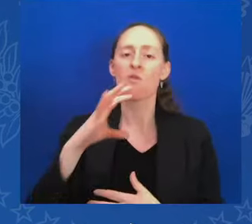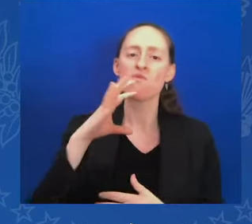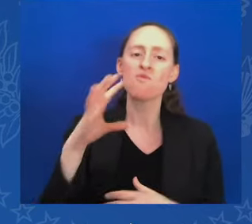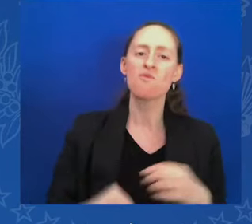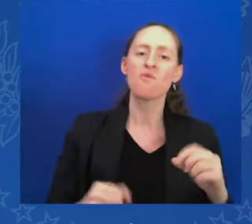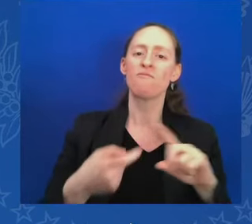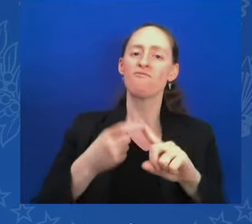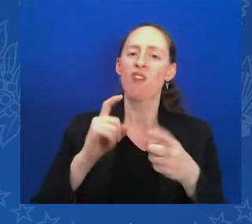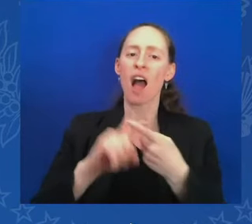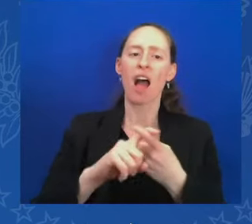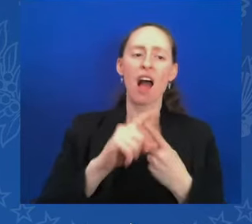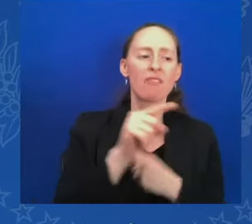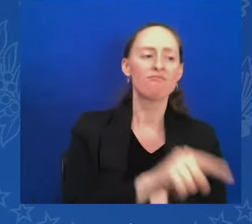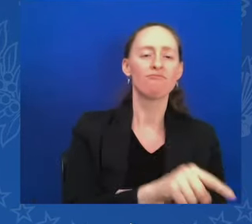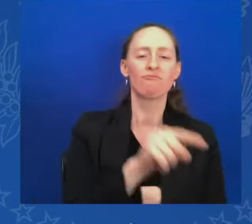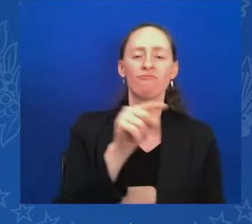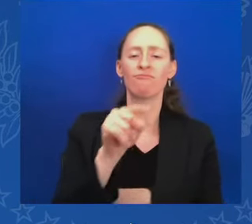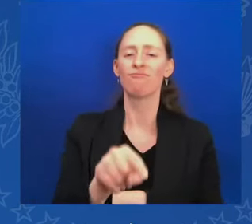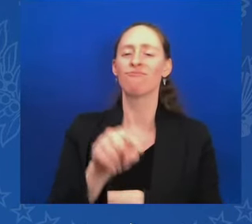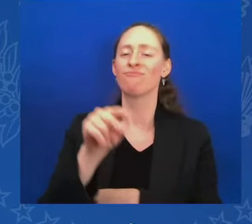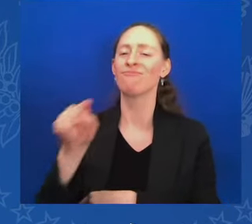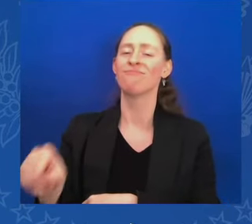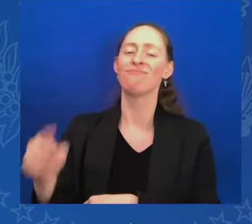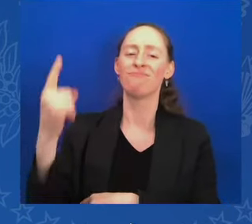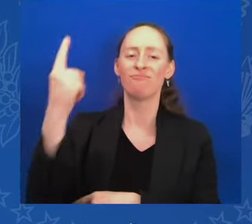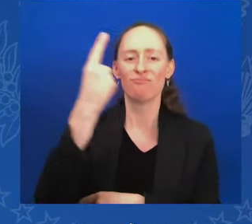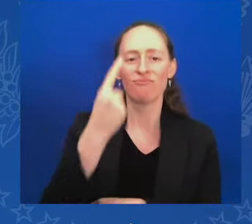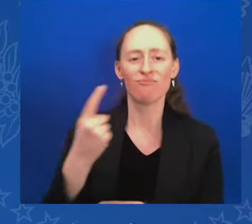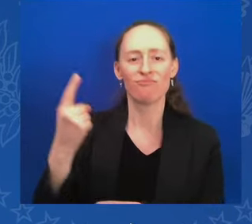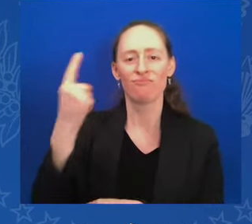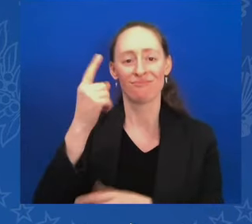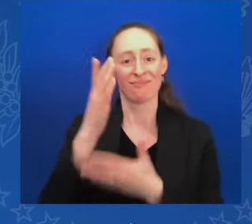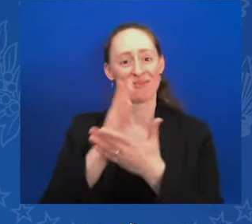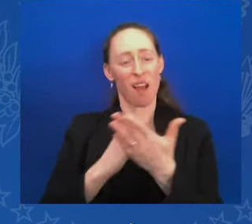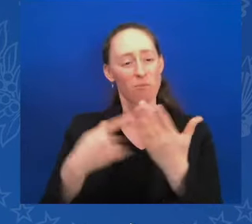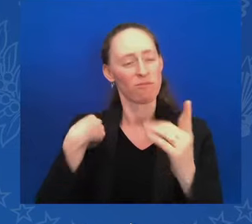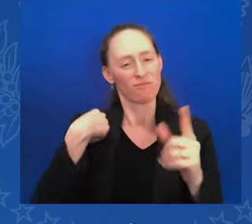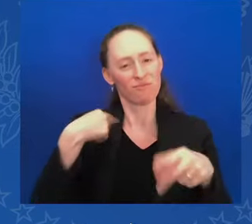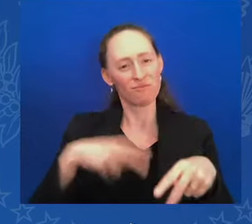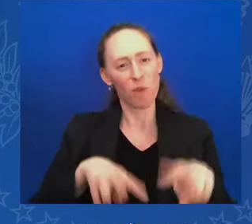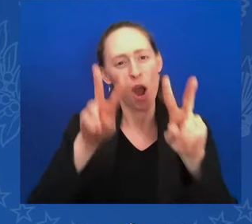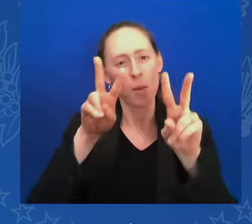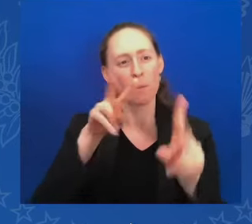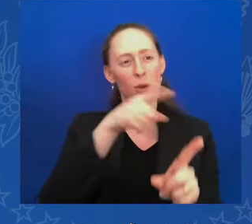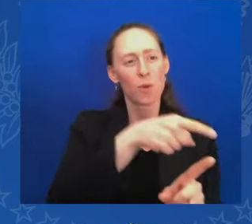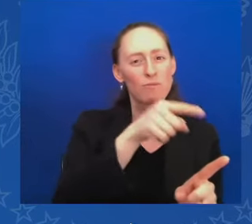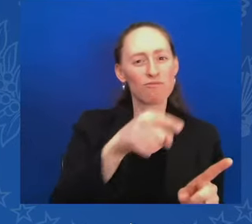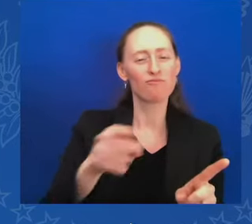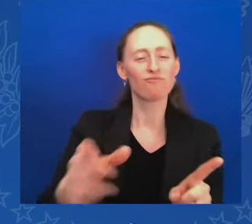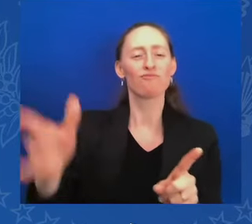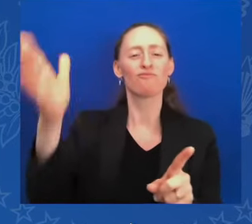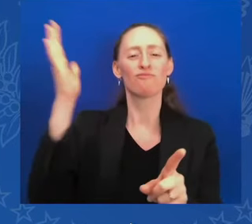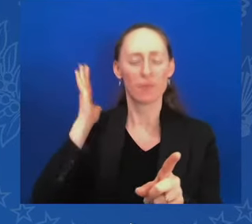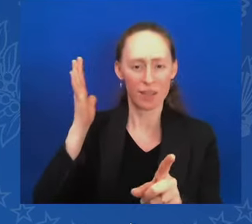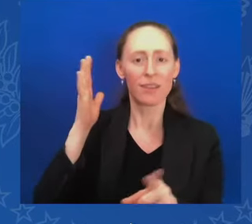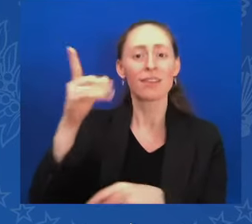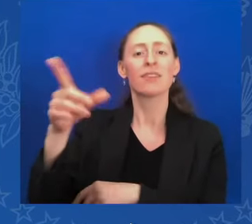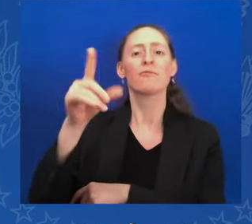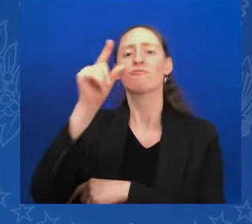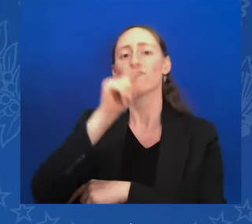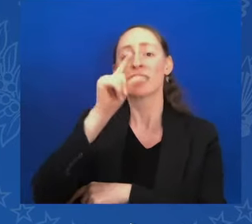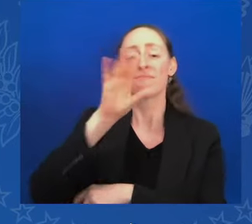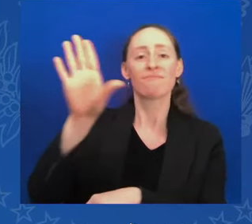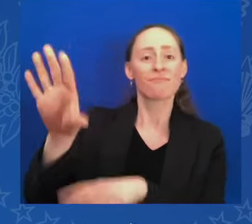I found inspiration in the Greek Orthodox Archdiocese of America, which has been a clarion voice for social justice for decades.